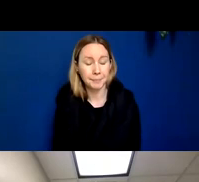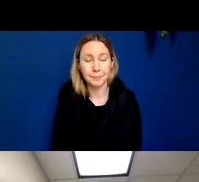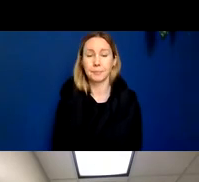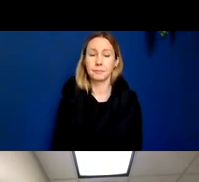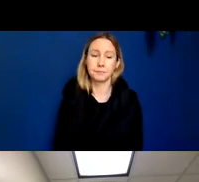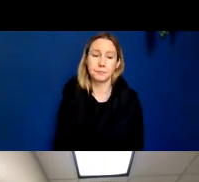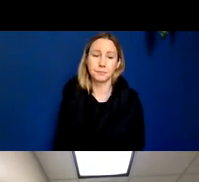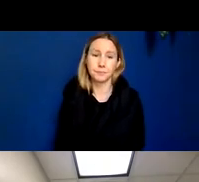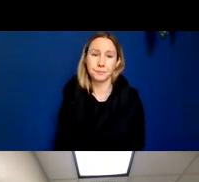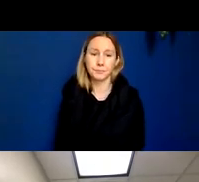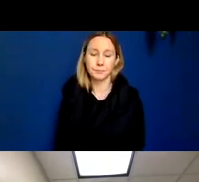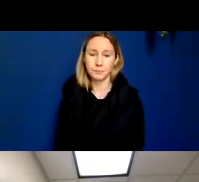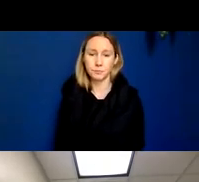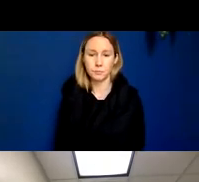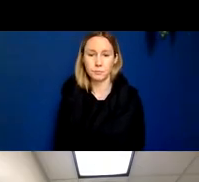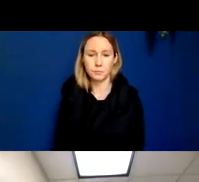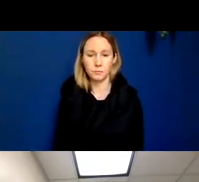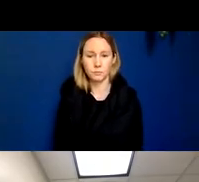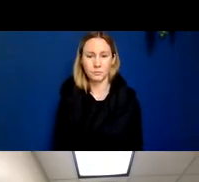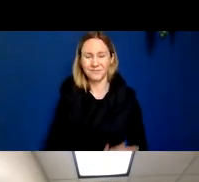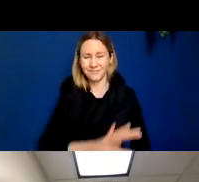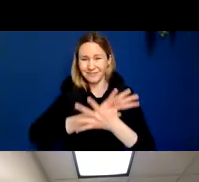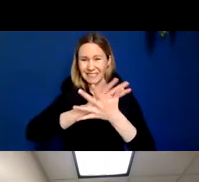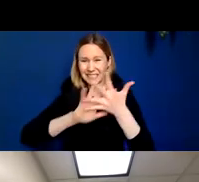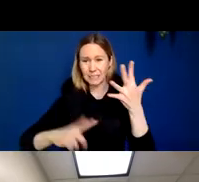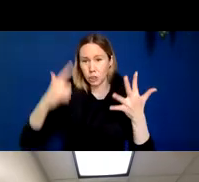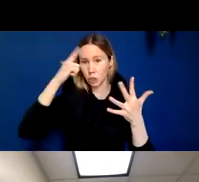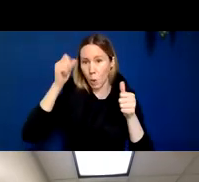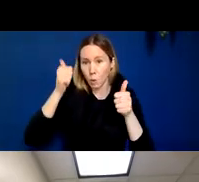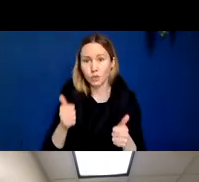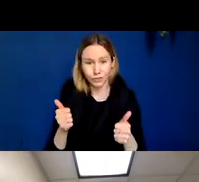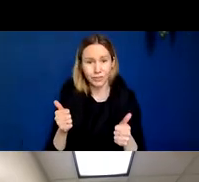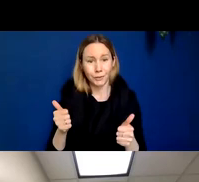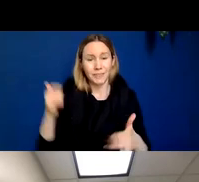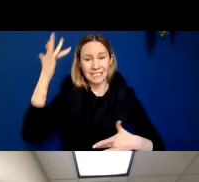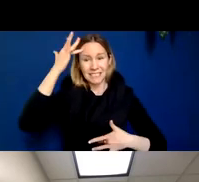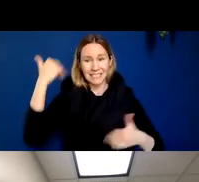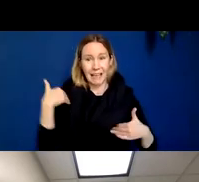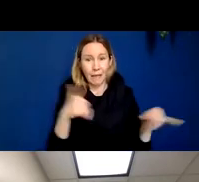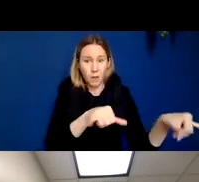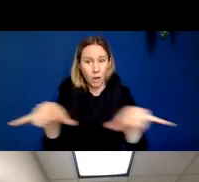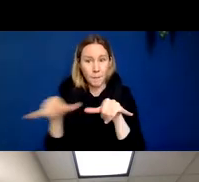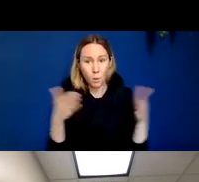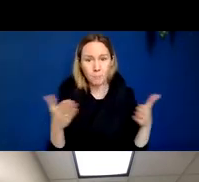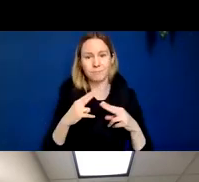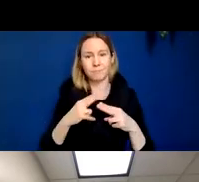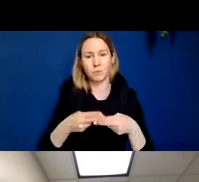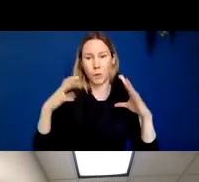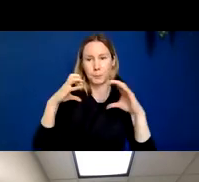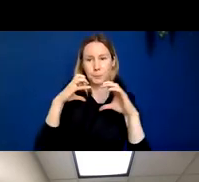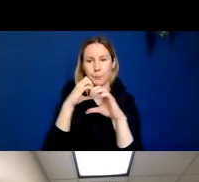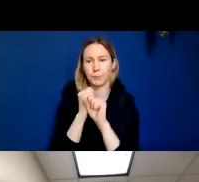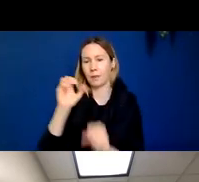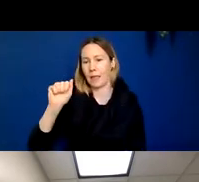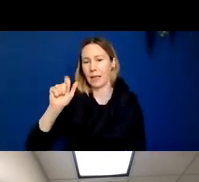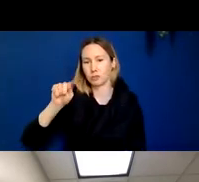So what all of these neurodegenerative diseases have in common is that they cause something we call atrophy, which is the term that we